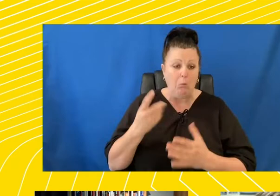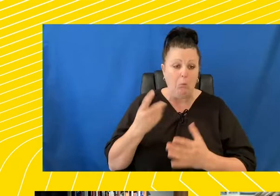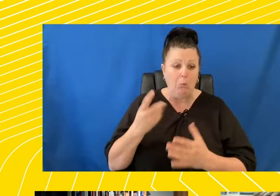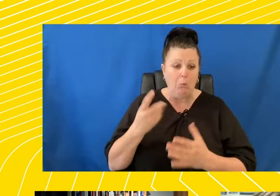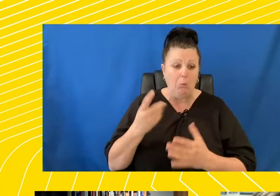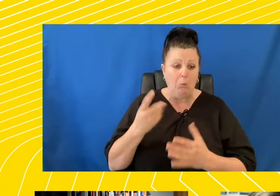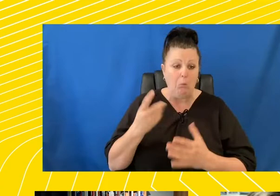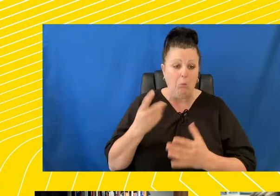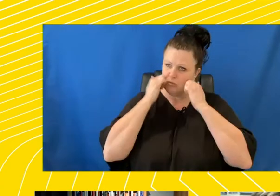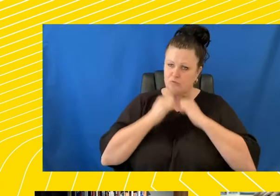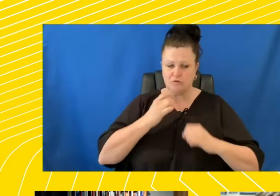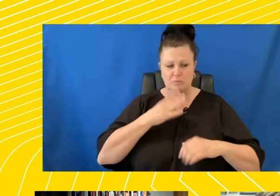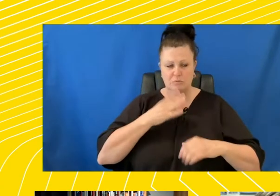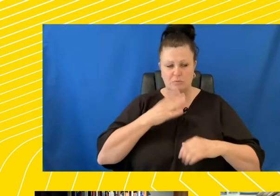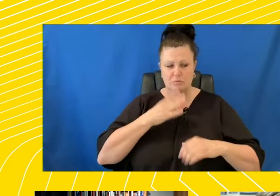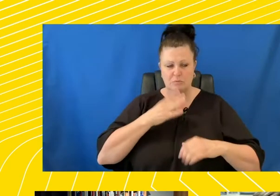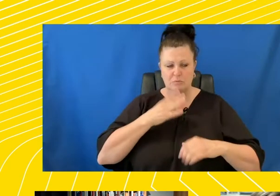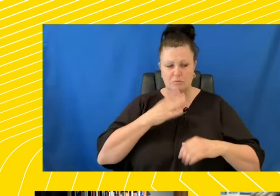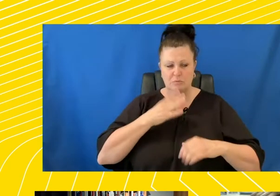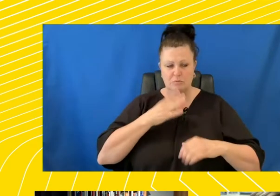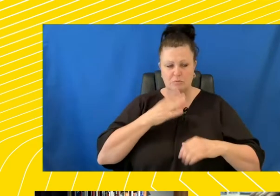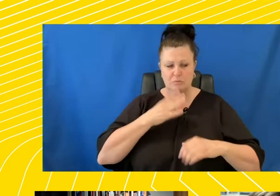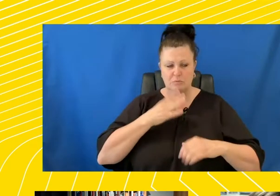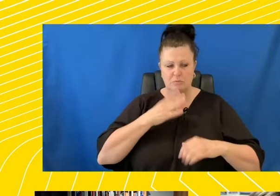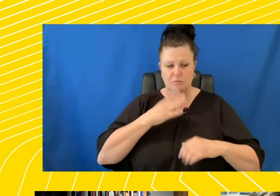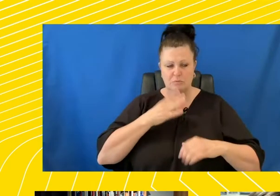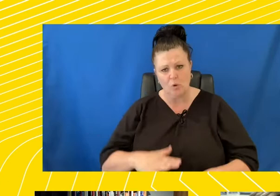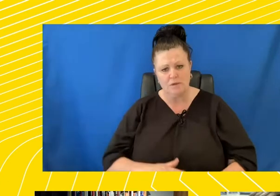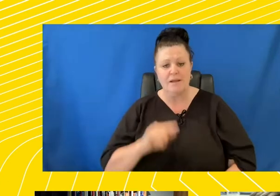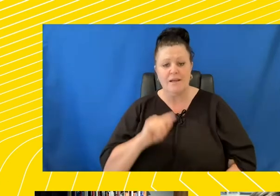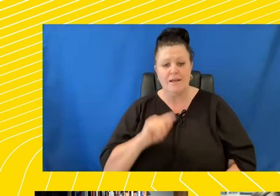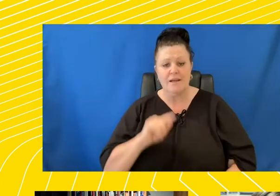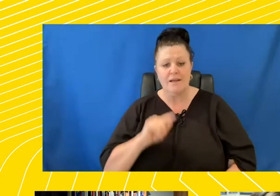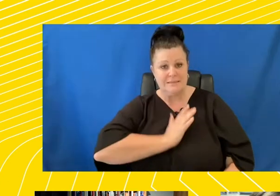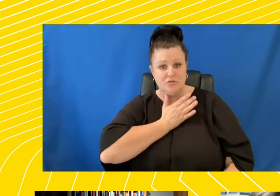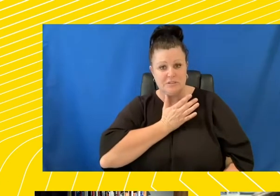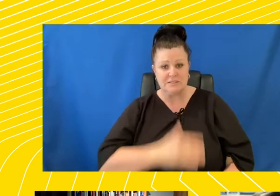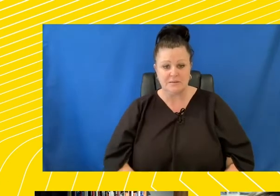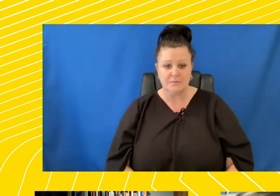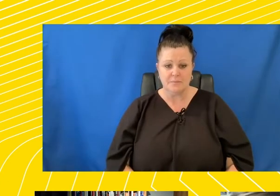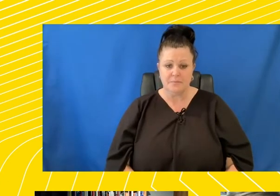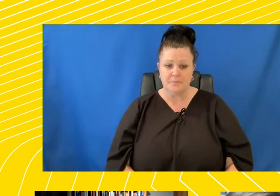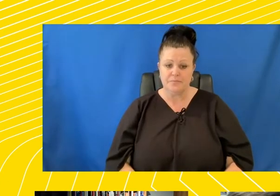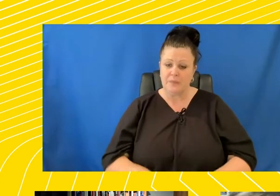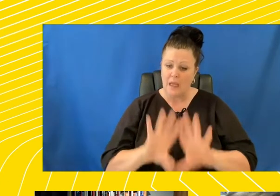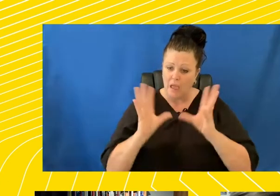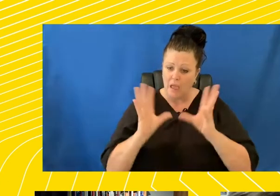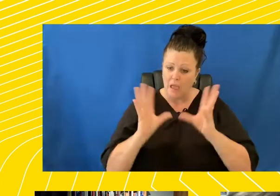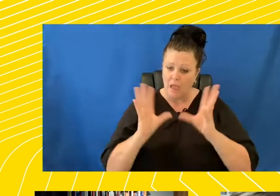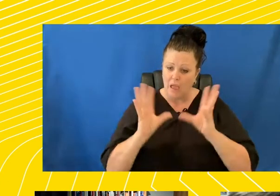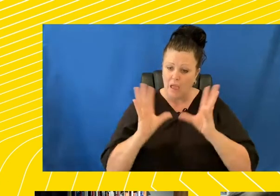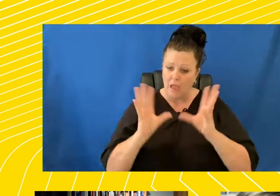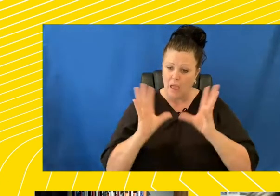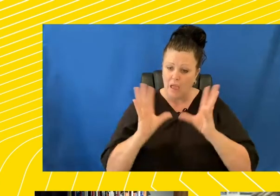themselves, who want to establish careers. It's interesting that all the established professionals or